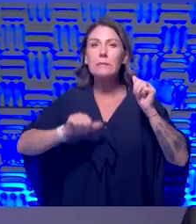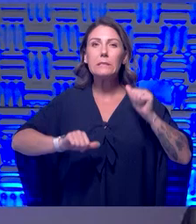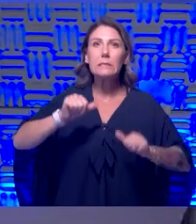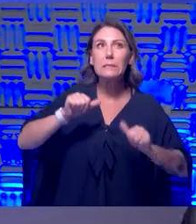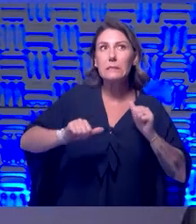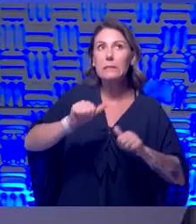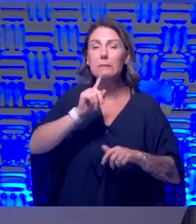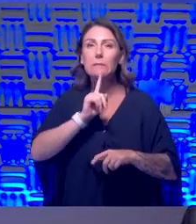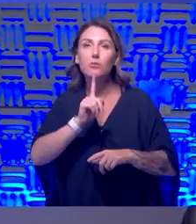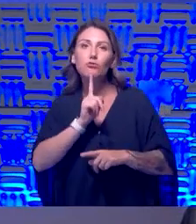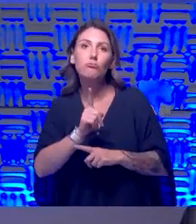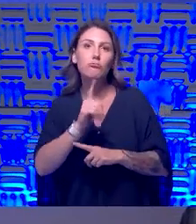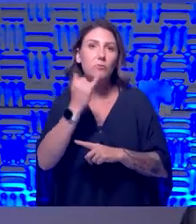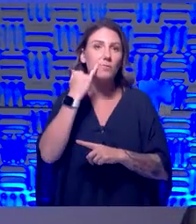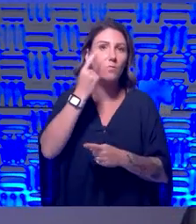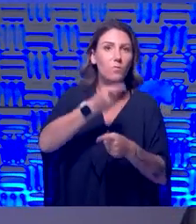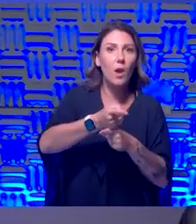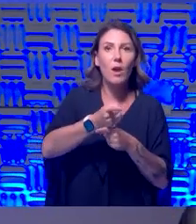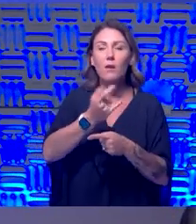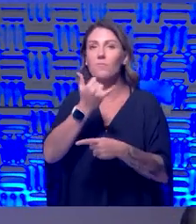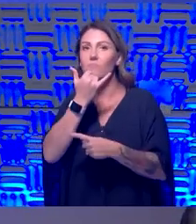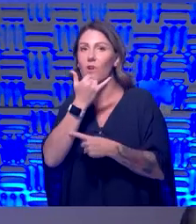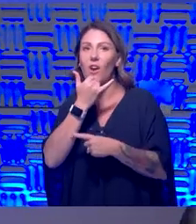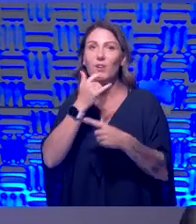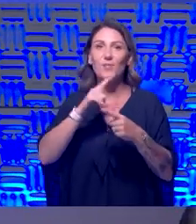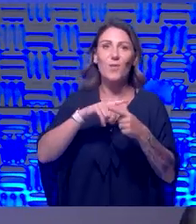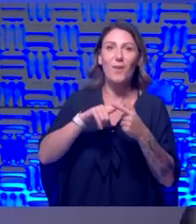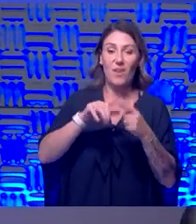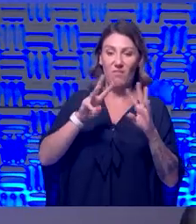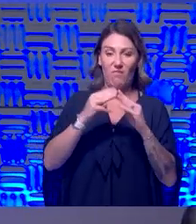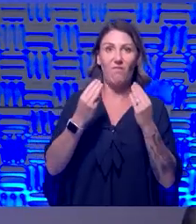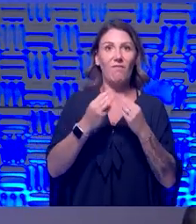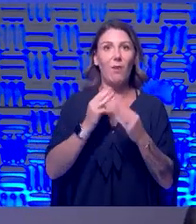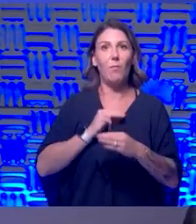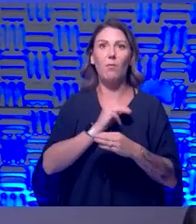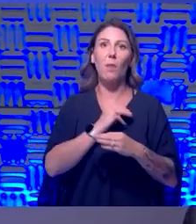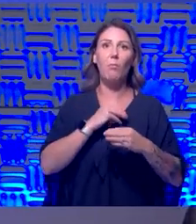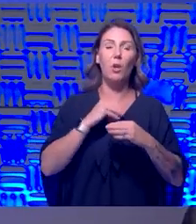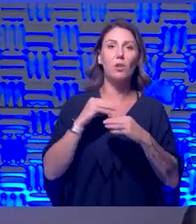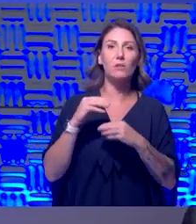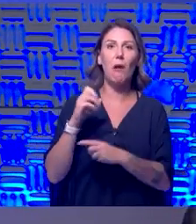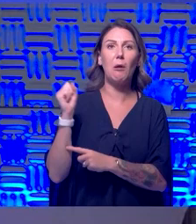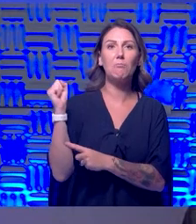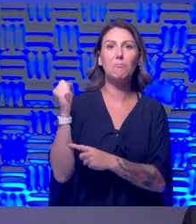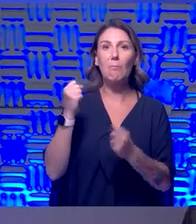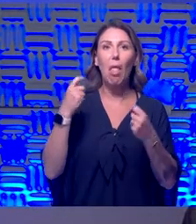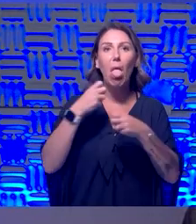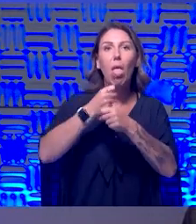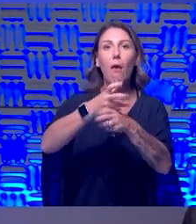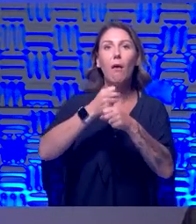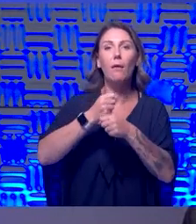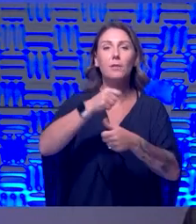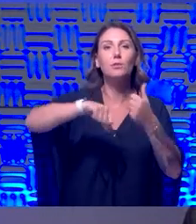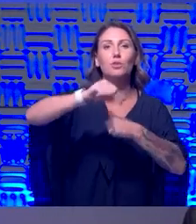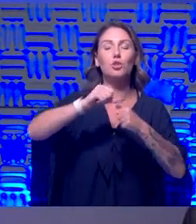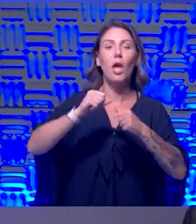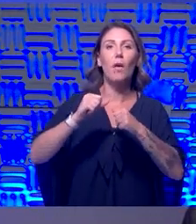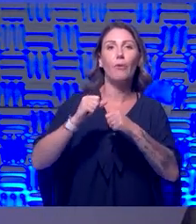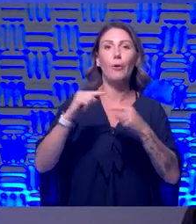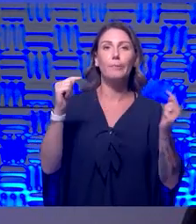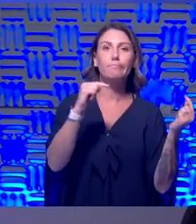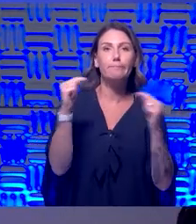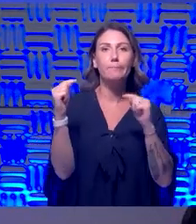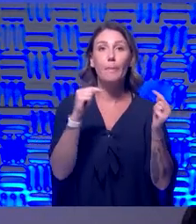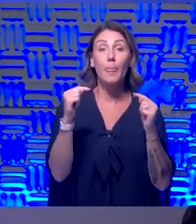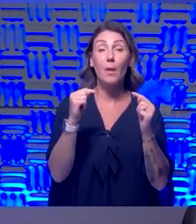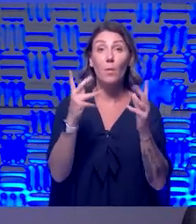family members want to throw information back and forth at each other and it gets really vitriolic and kind of nasty. And so the one thing I want to encourage